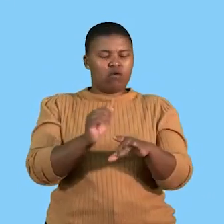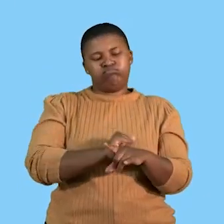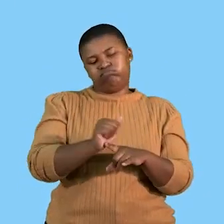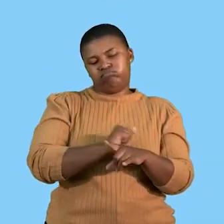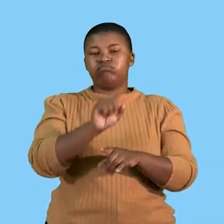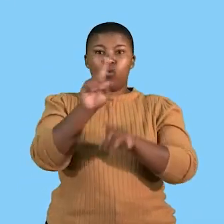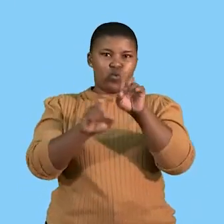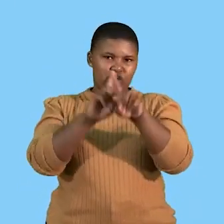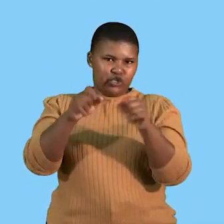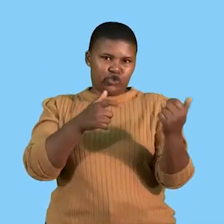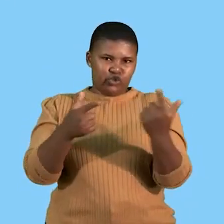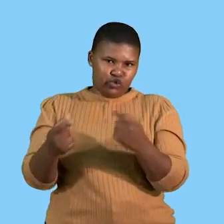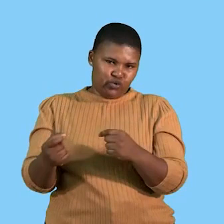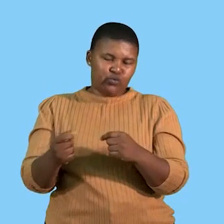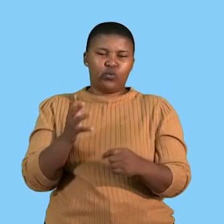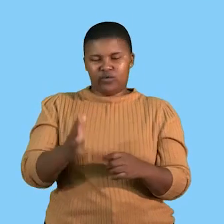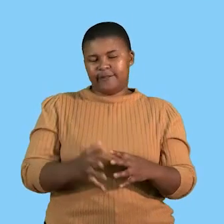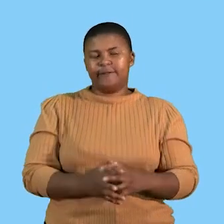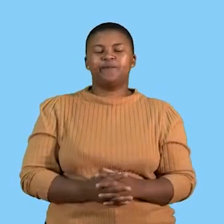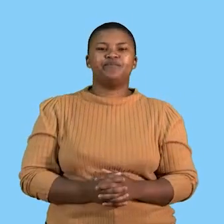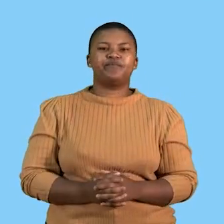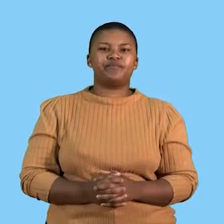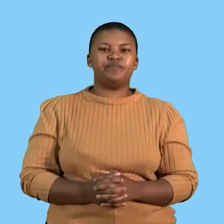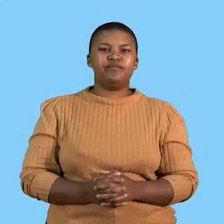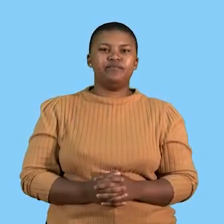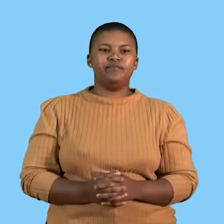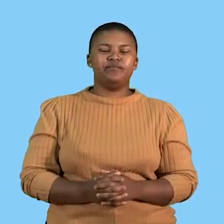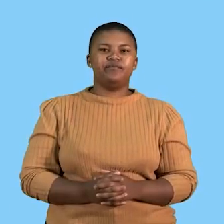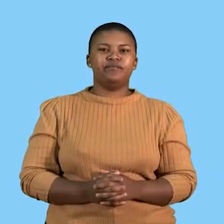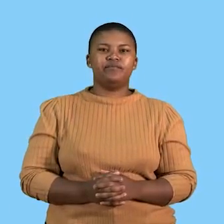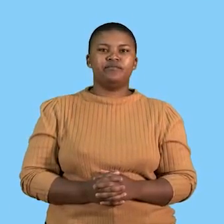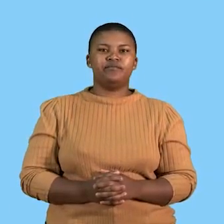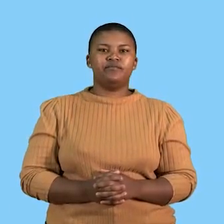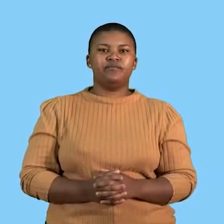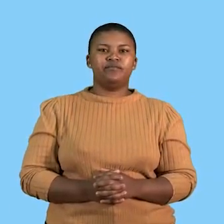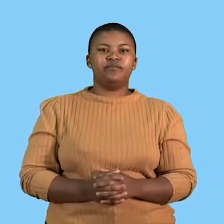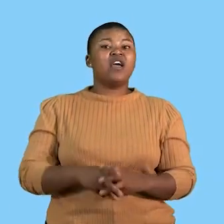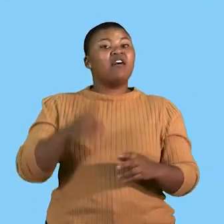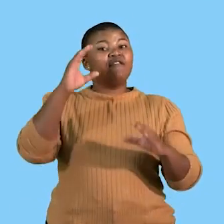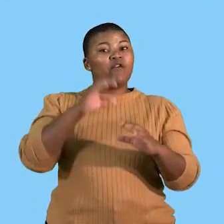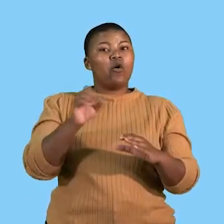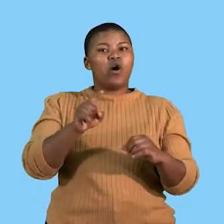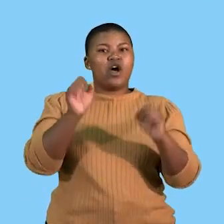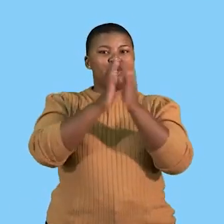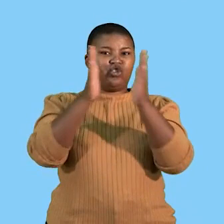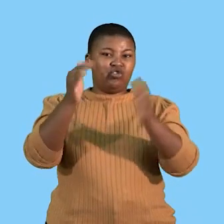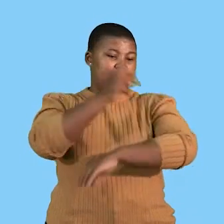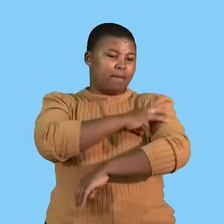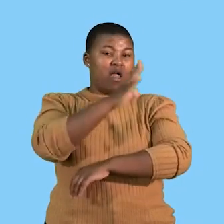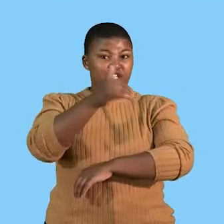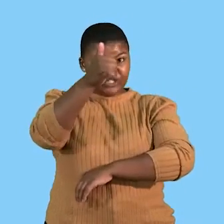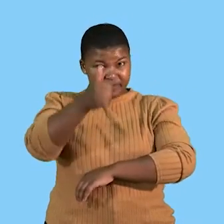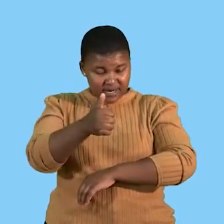look at some practical and application questions for especially general management,